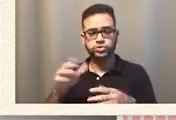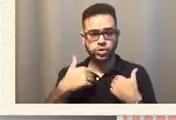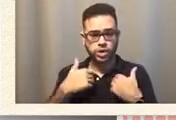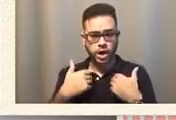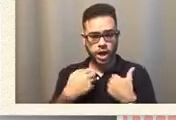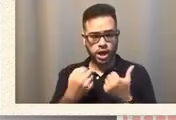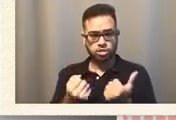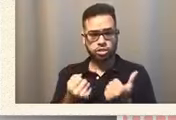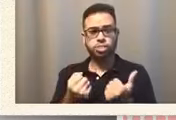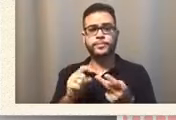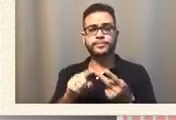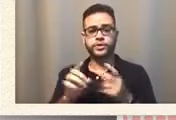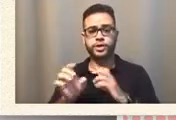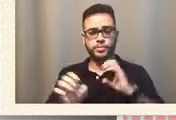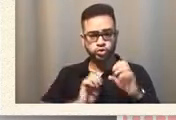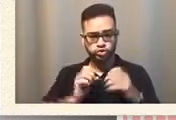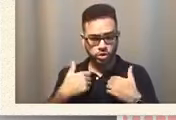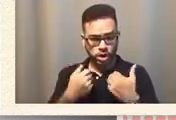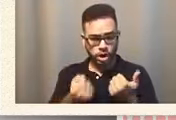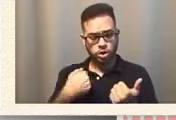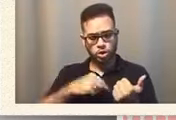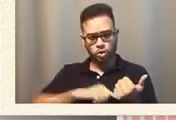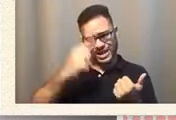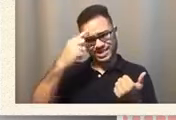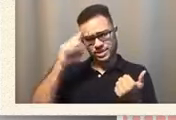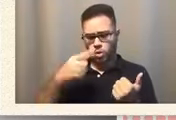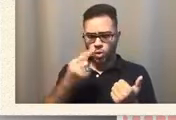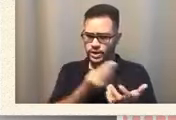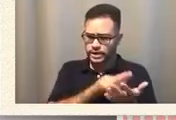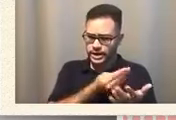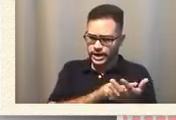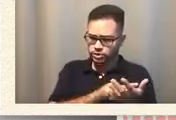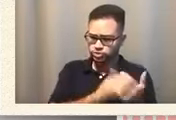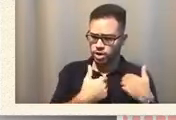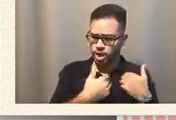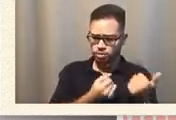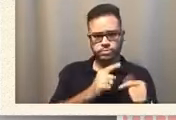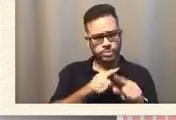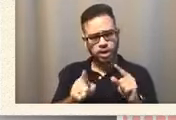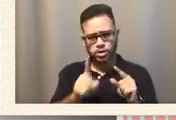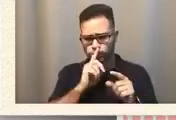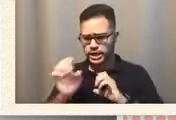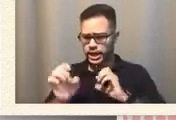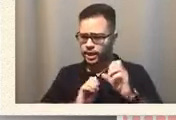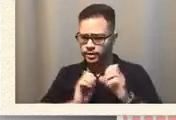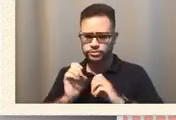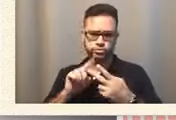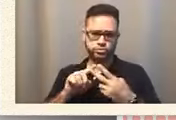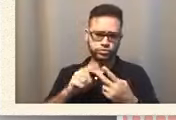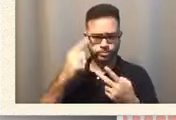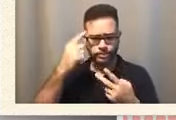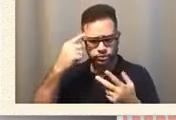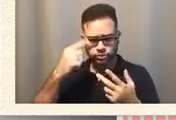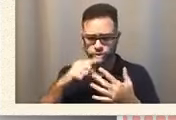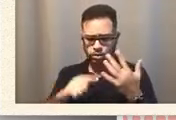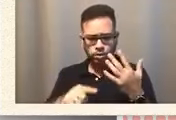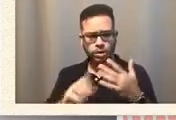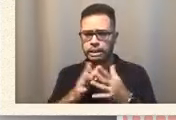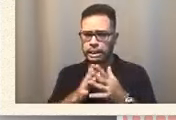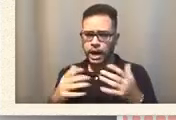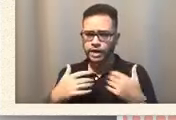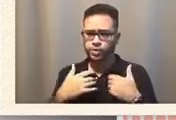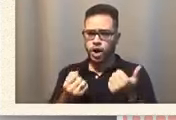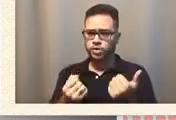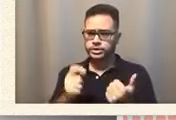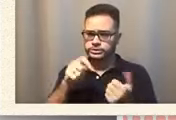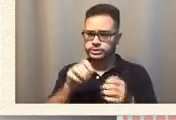emotional health, we think is only financial wellness. Right. it's all kinds of wellness. Mm-hmm. Right now we need to be taking care